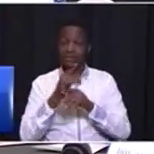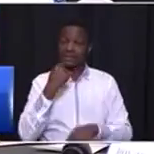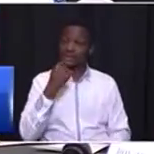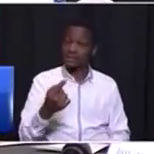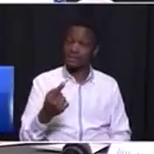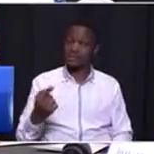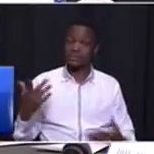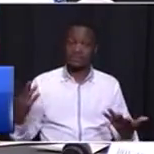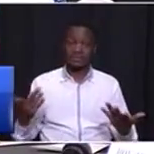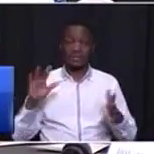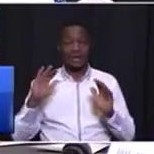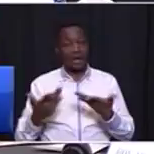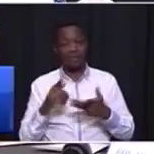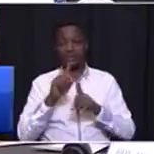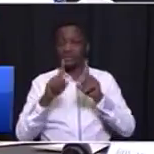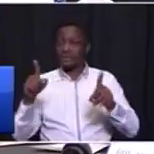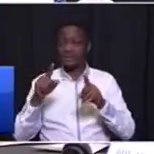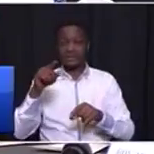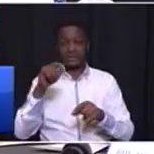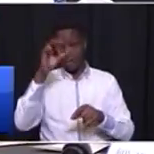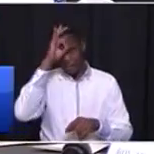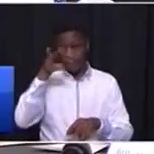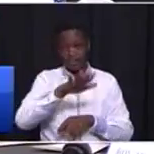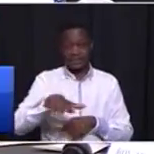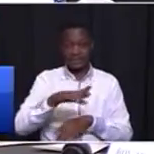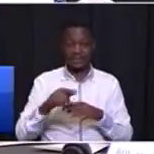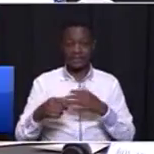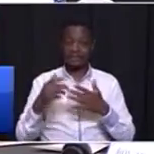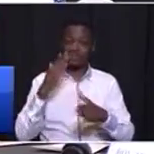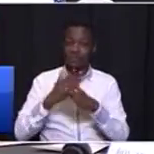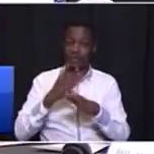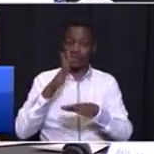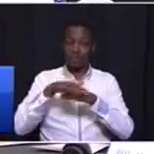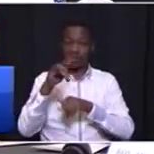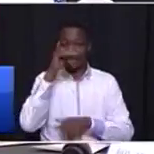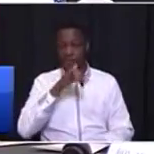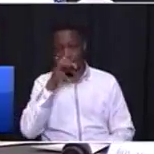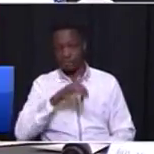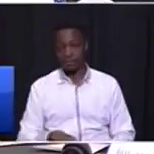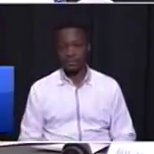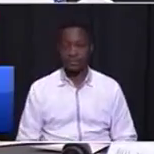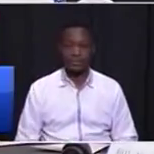police station performing on those key areas of crime? Gender-based violence,